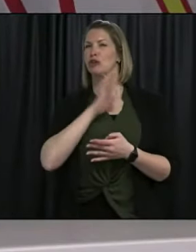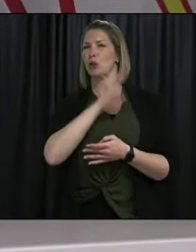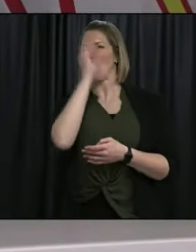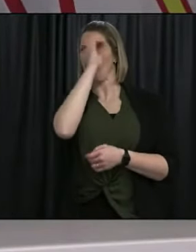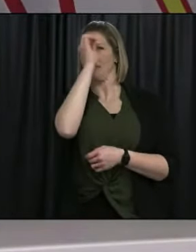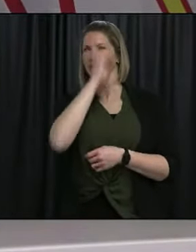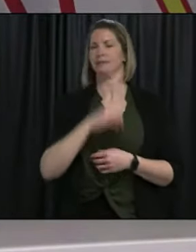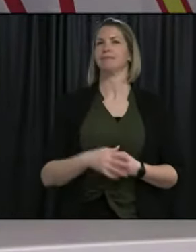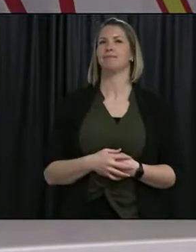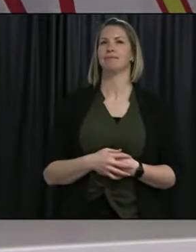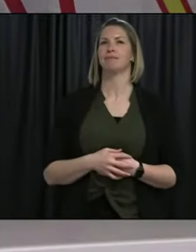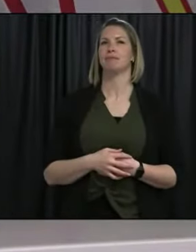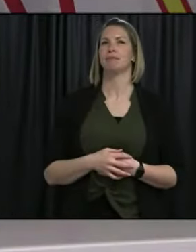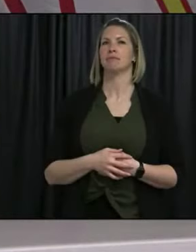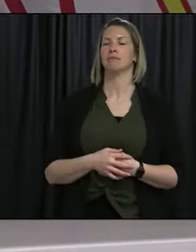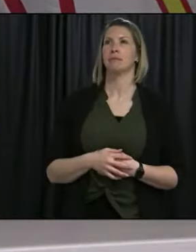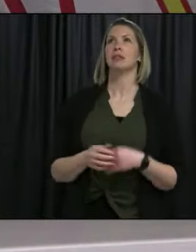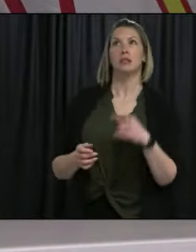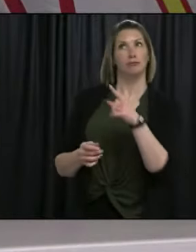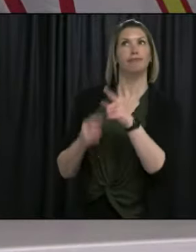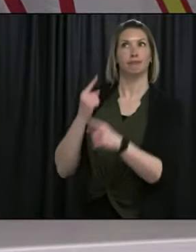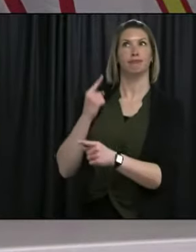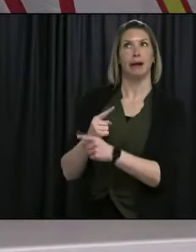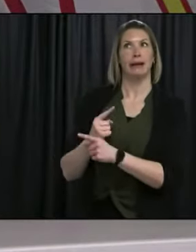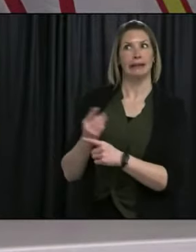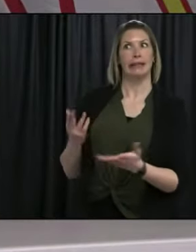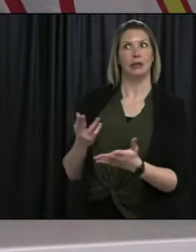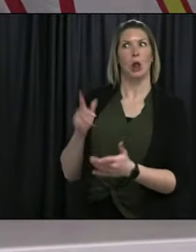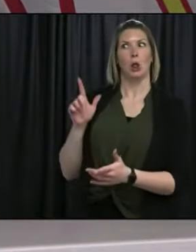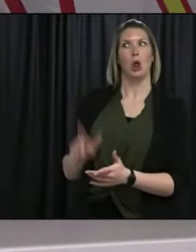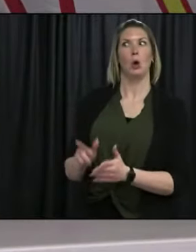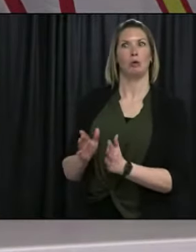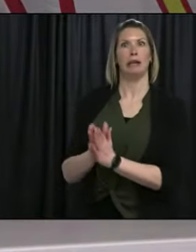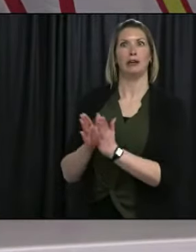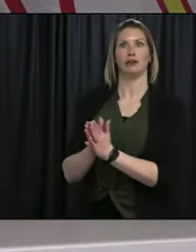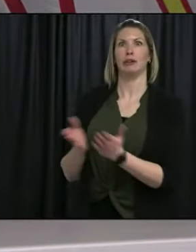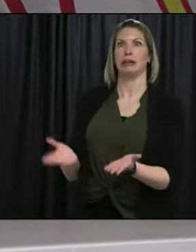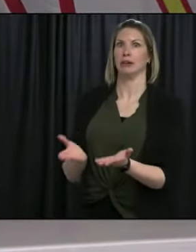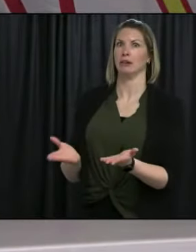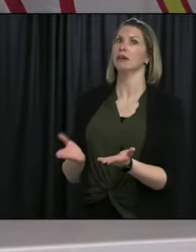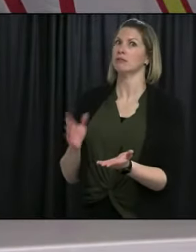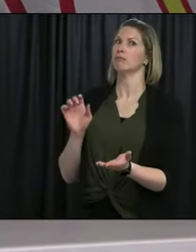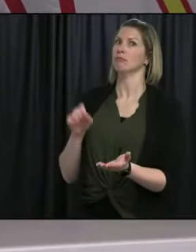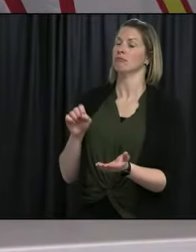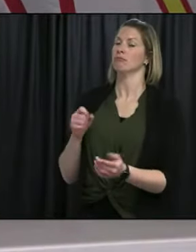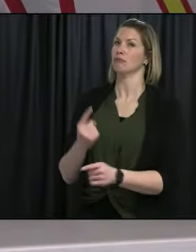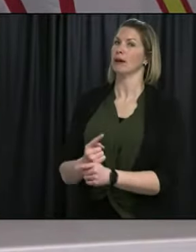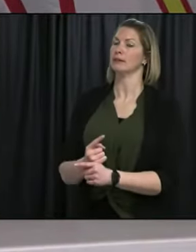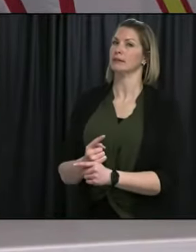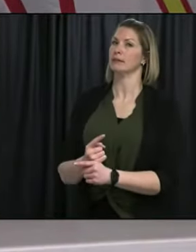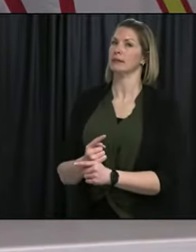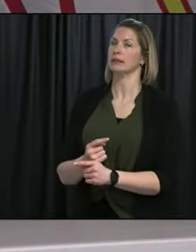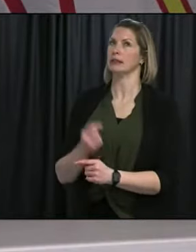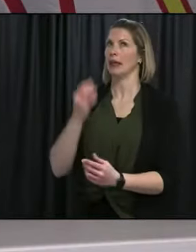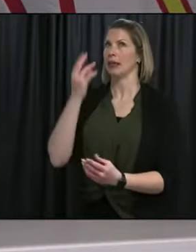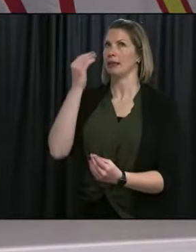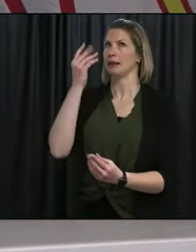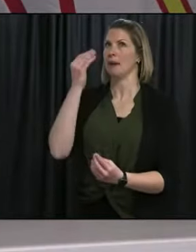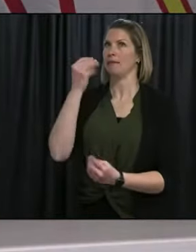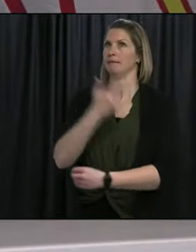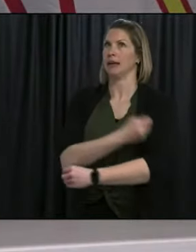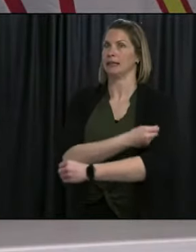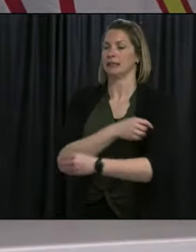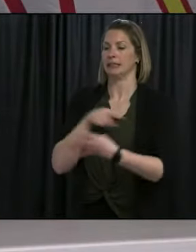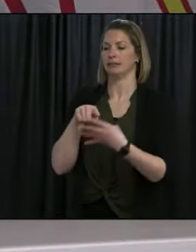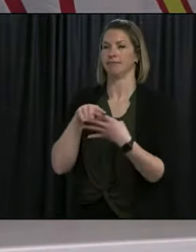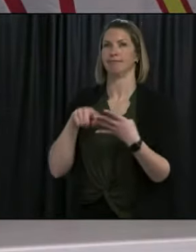is quite favorable. And so, you know, when you're looking at booking vaccine, you have to look at what's your